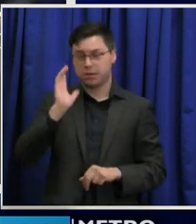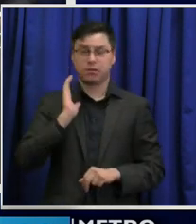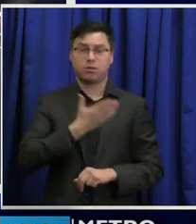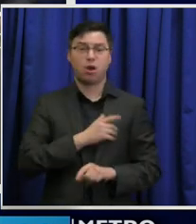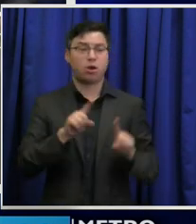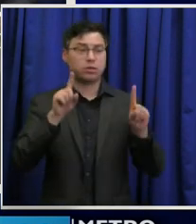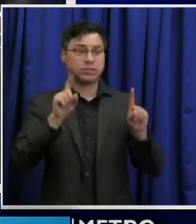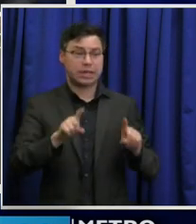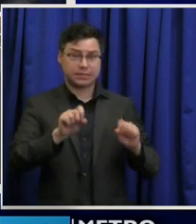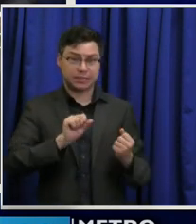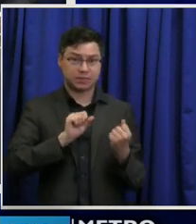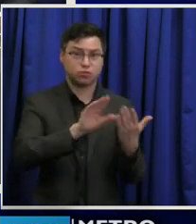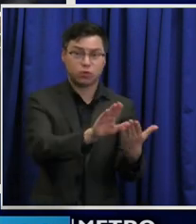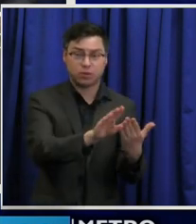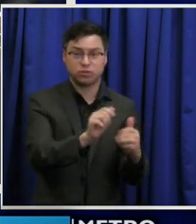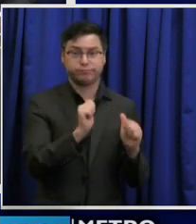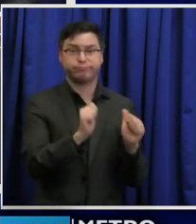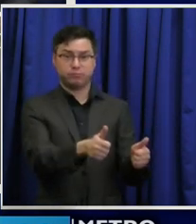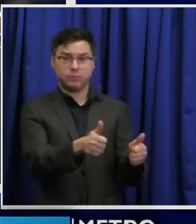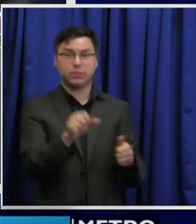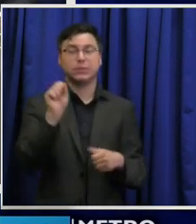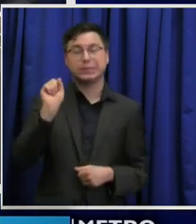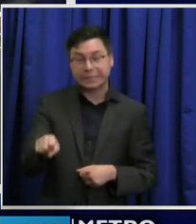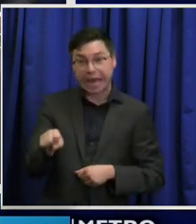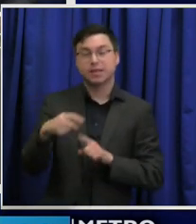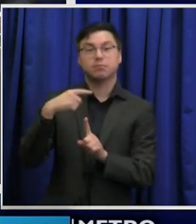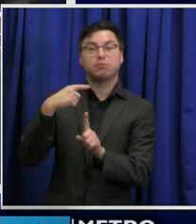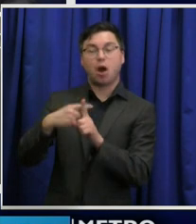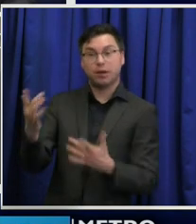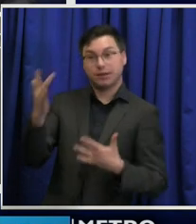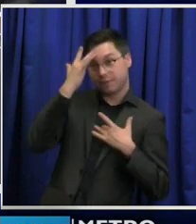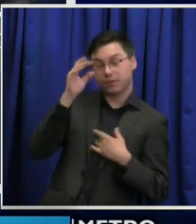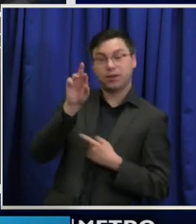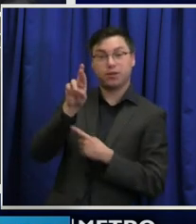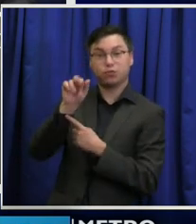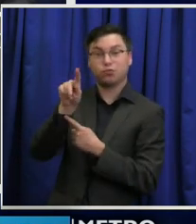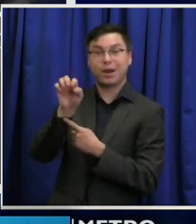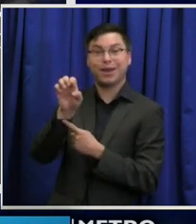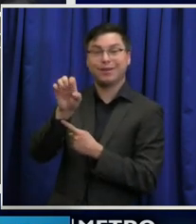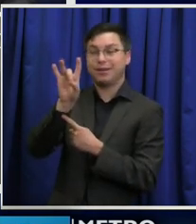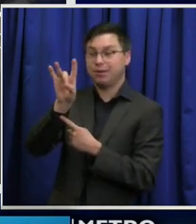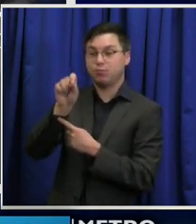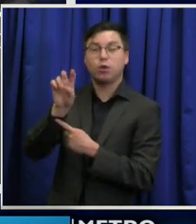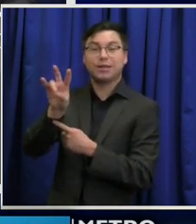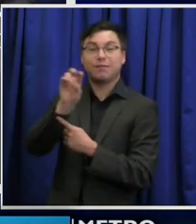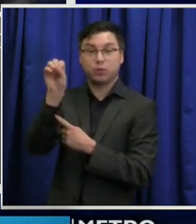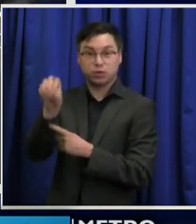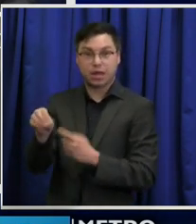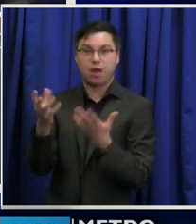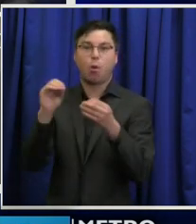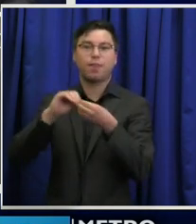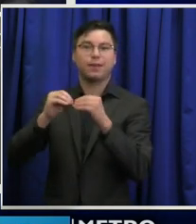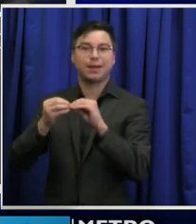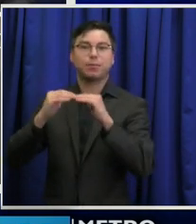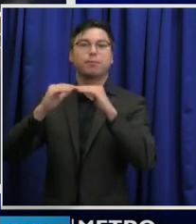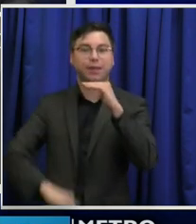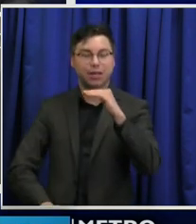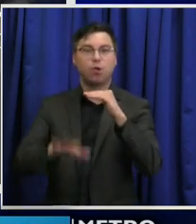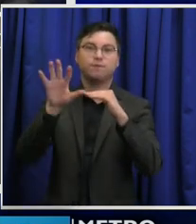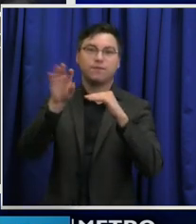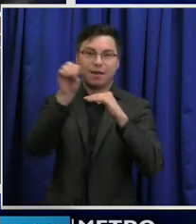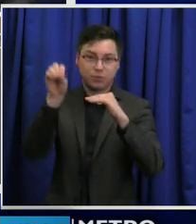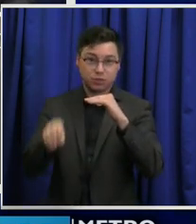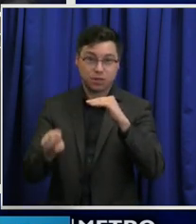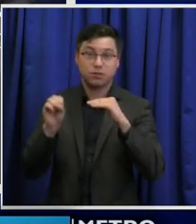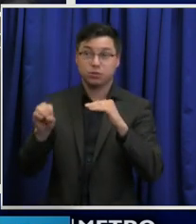pretty good. With that said, our positivity rate is still 8.7%. You want to get that number below 5%. So, so expanding testing may help that.